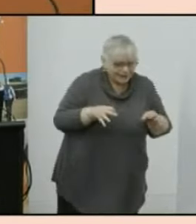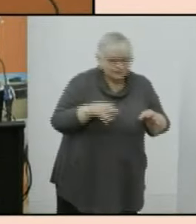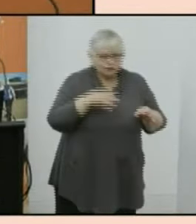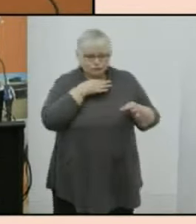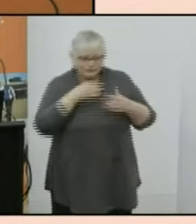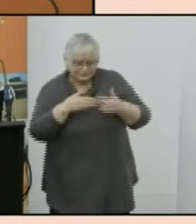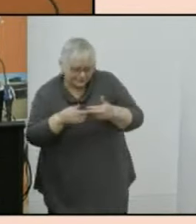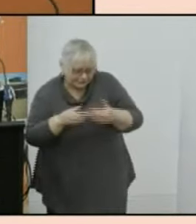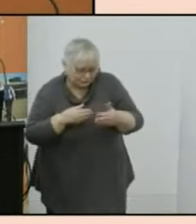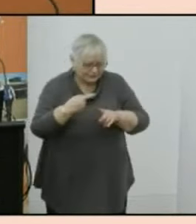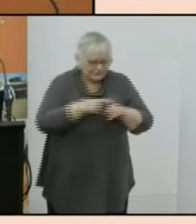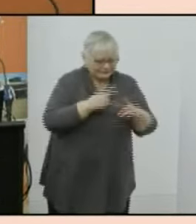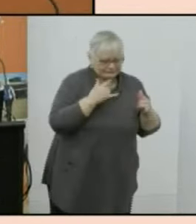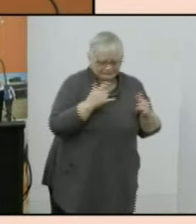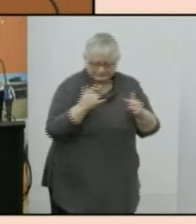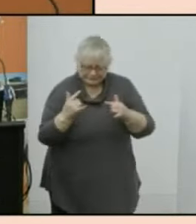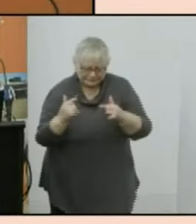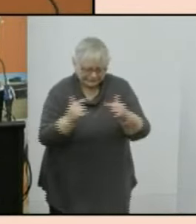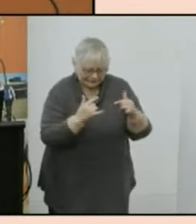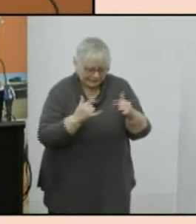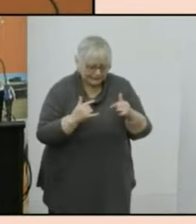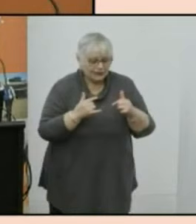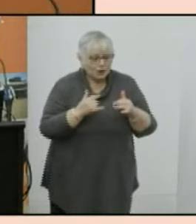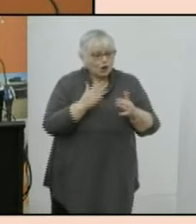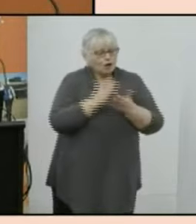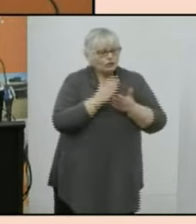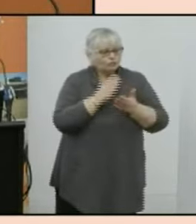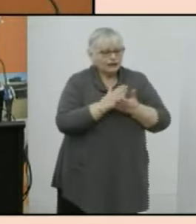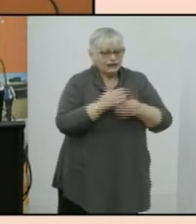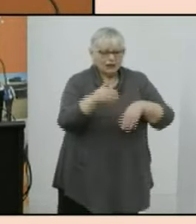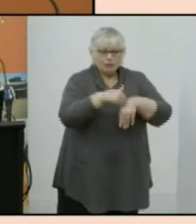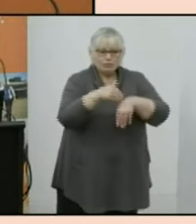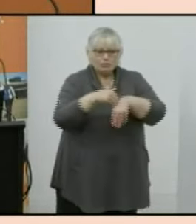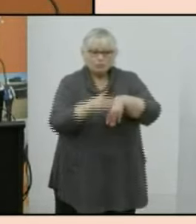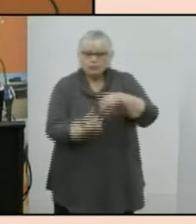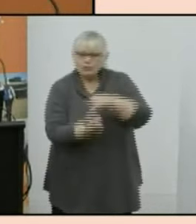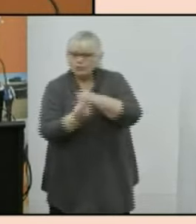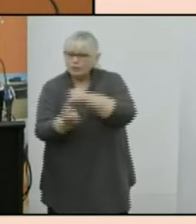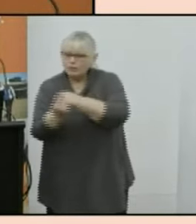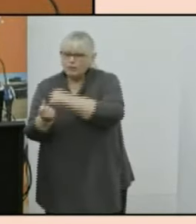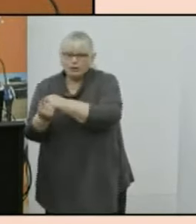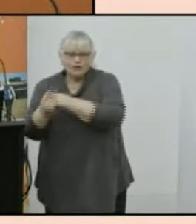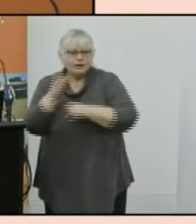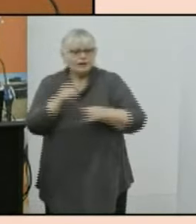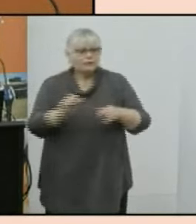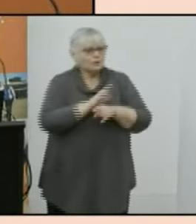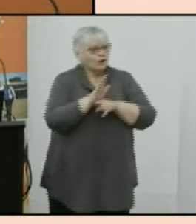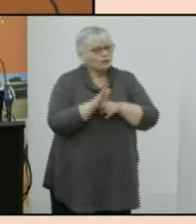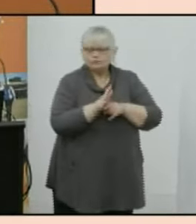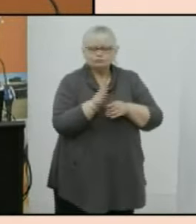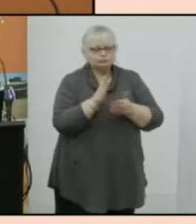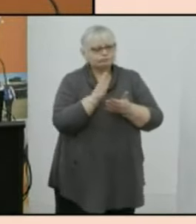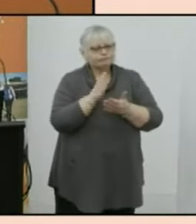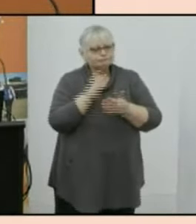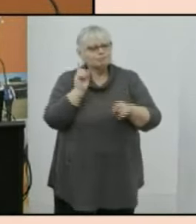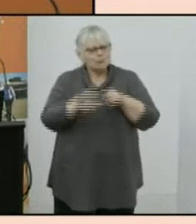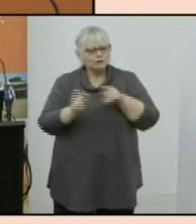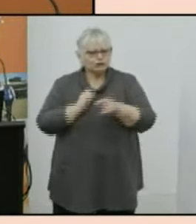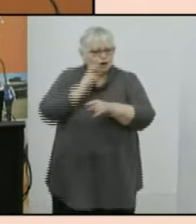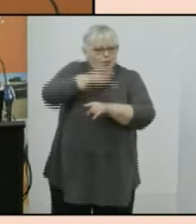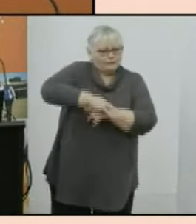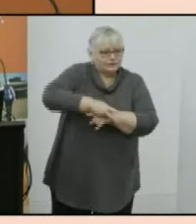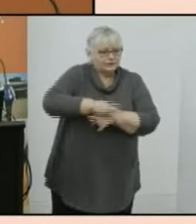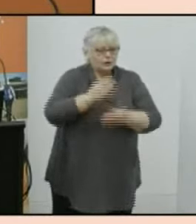rigorous testing disruptions disruptions to census field operations due to the pandemic were largely overcome without